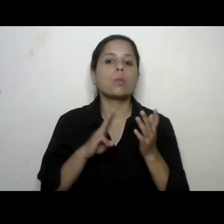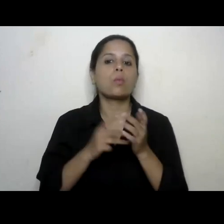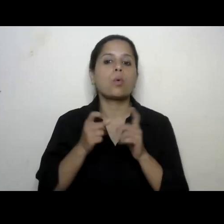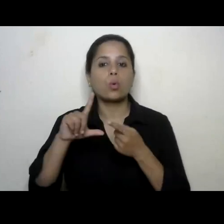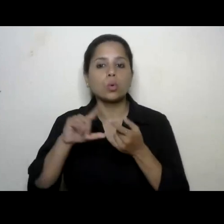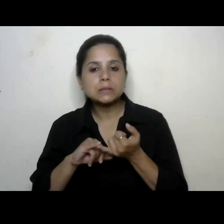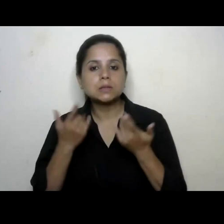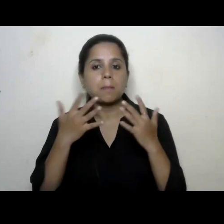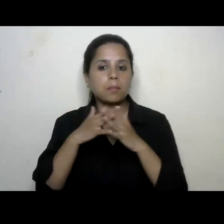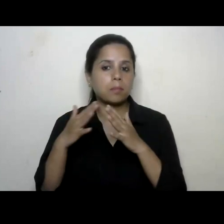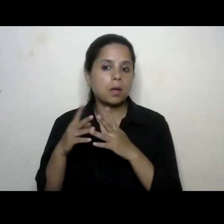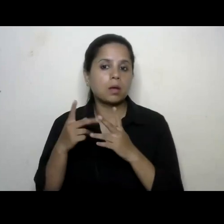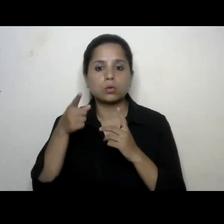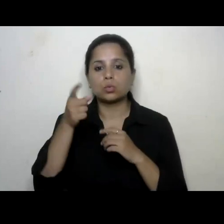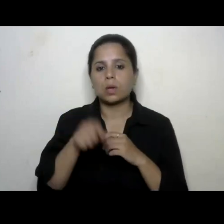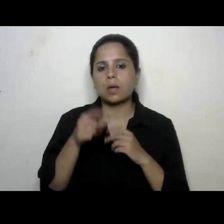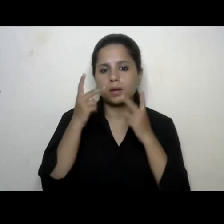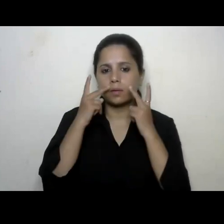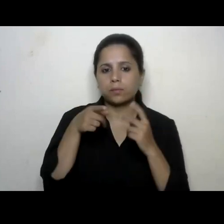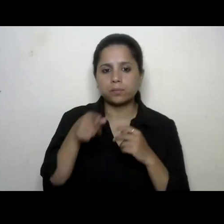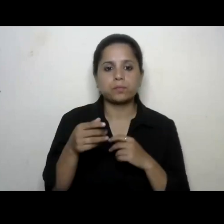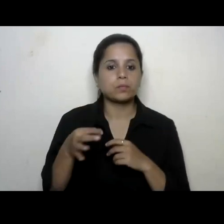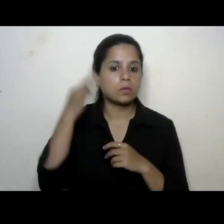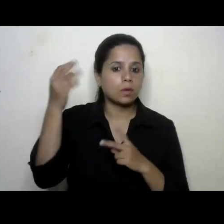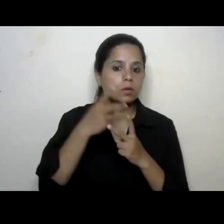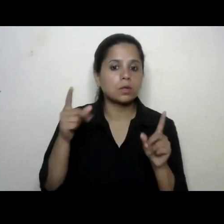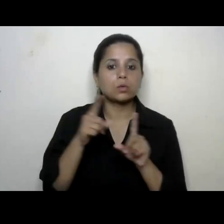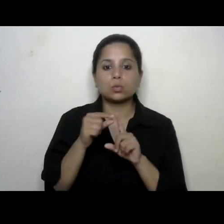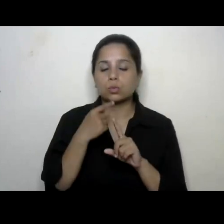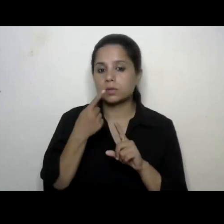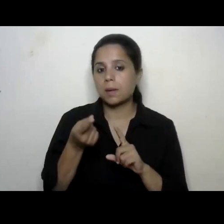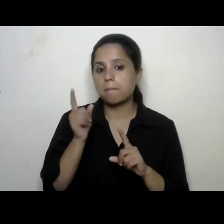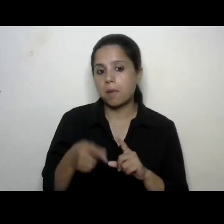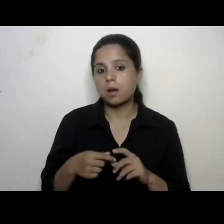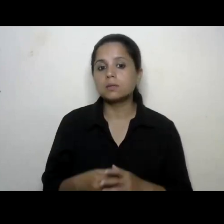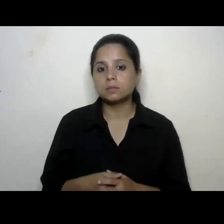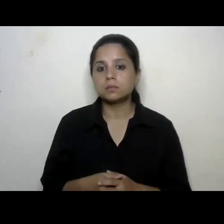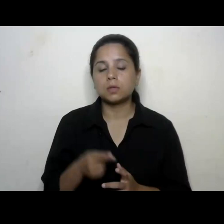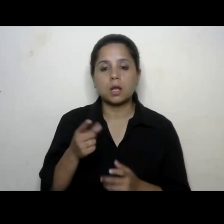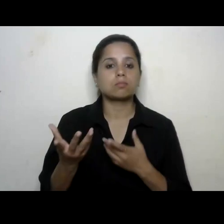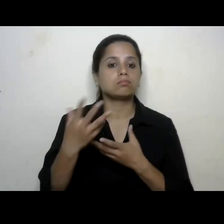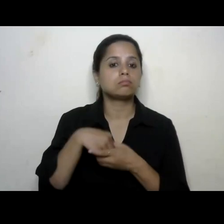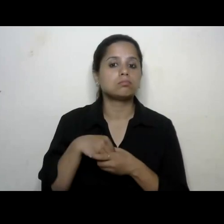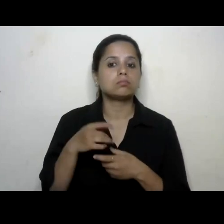portals as you can say they are the carrier verticals which includes